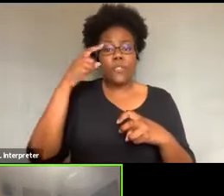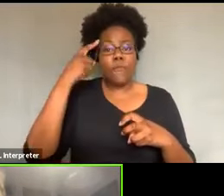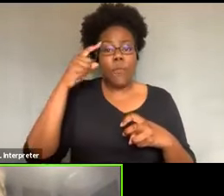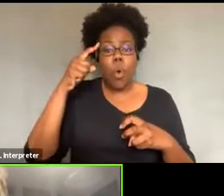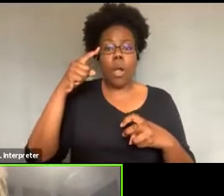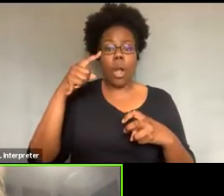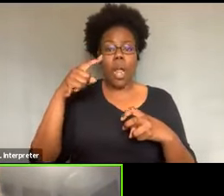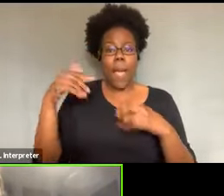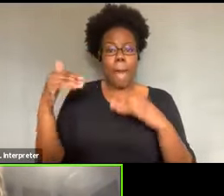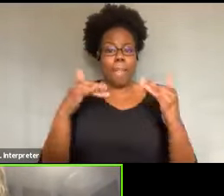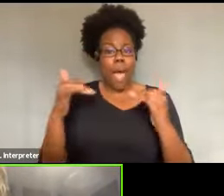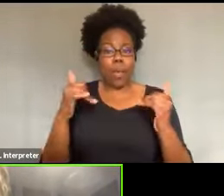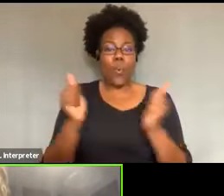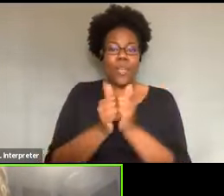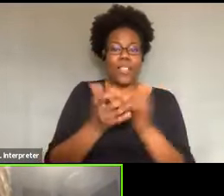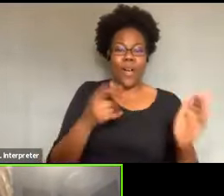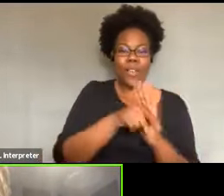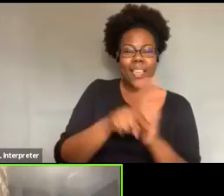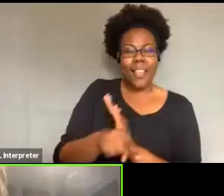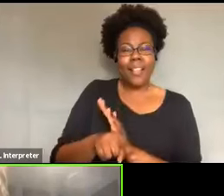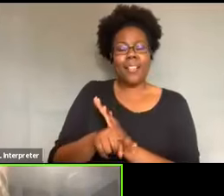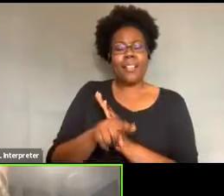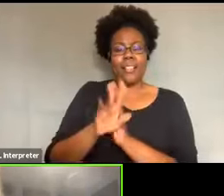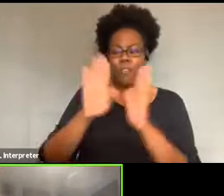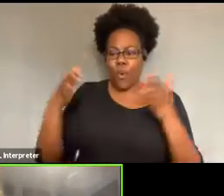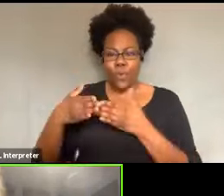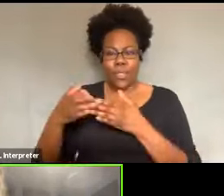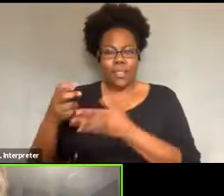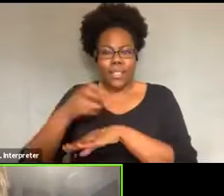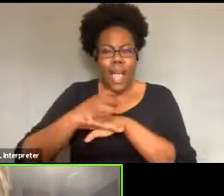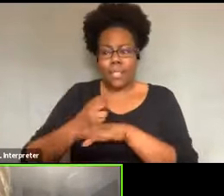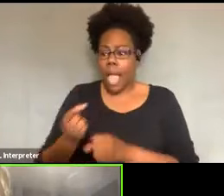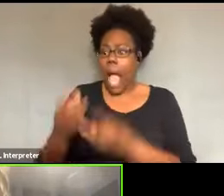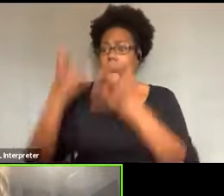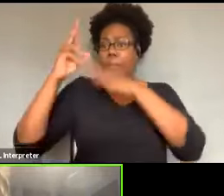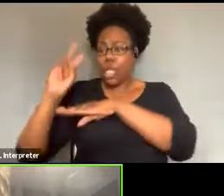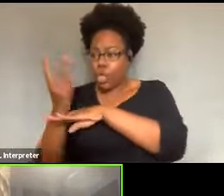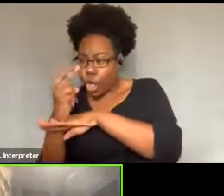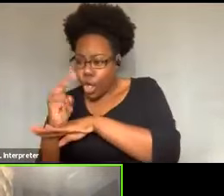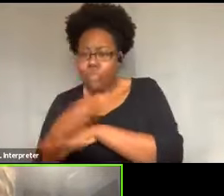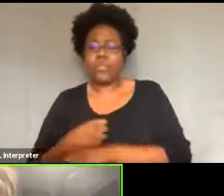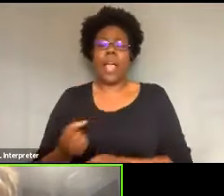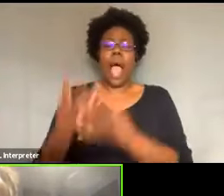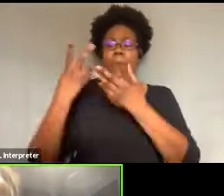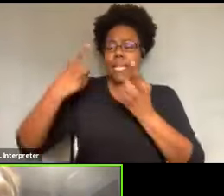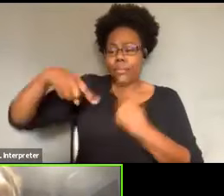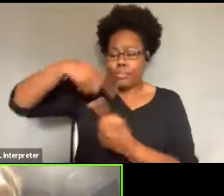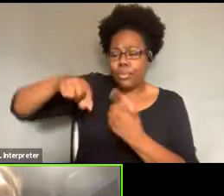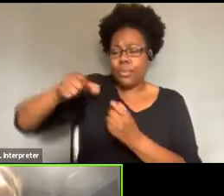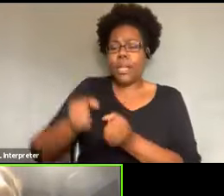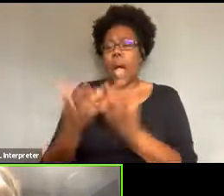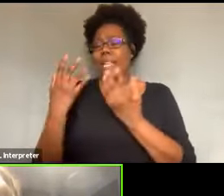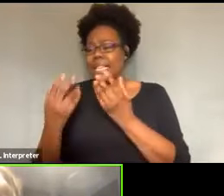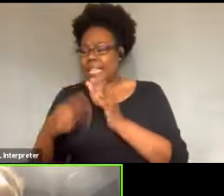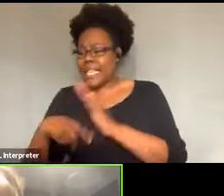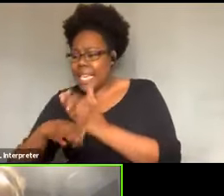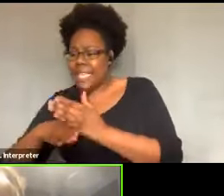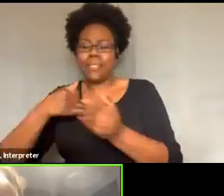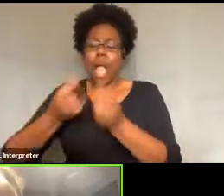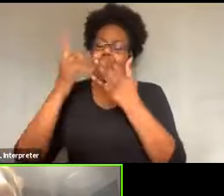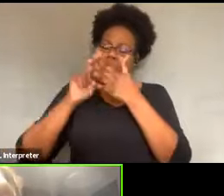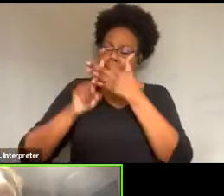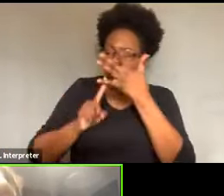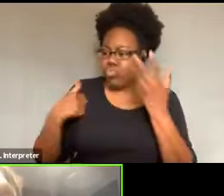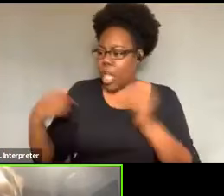how, how many turns and spins and flips can you do continuations? How many can you do? So that's really what it was